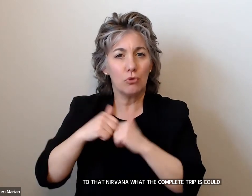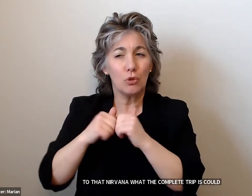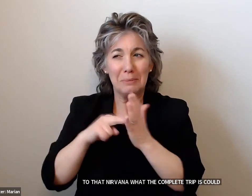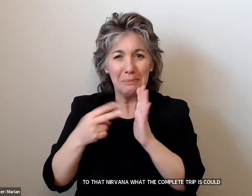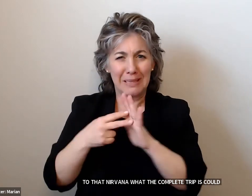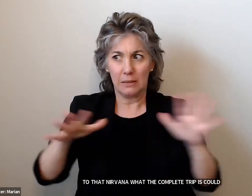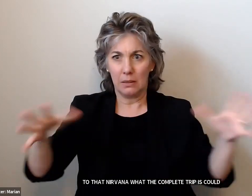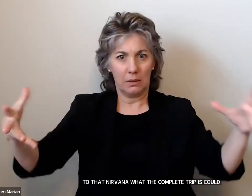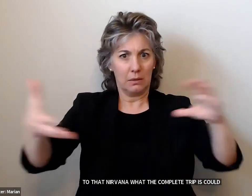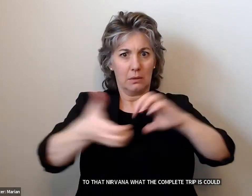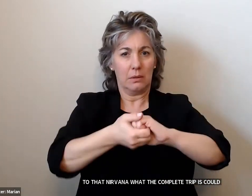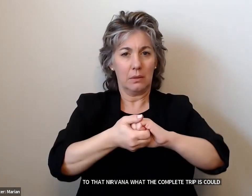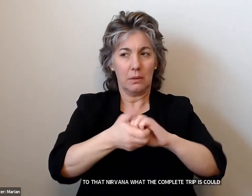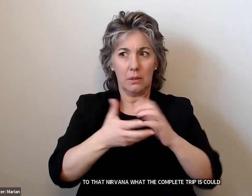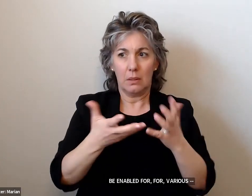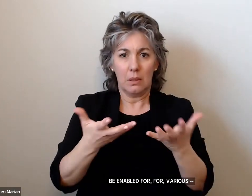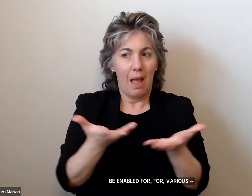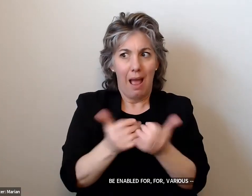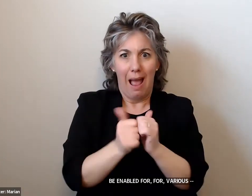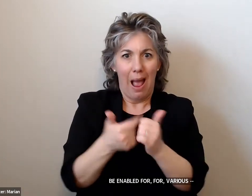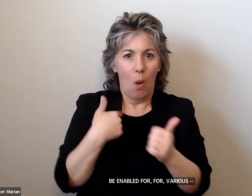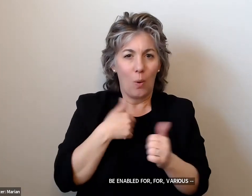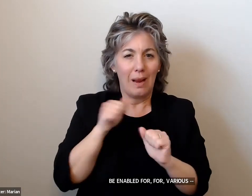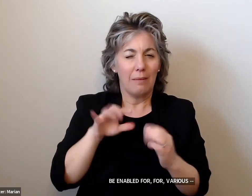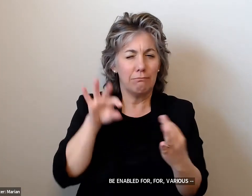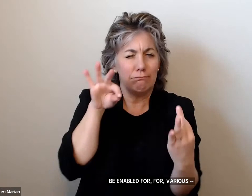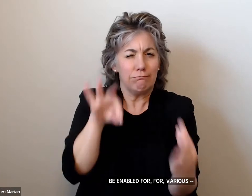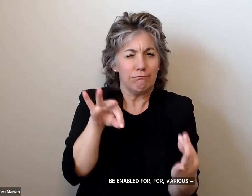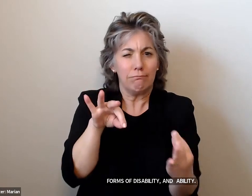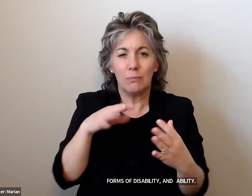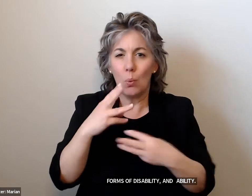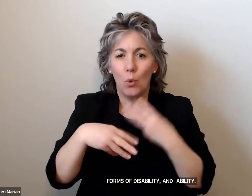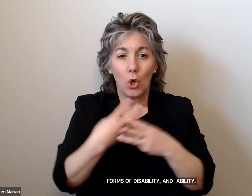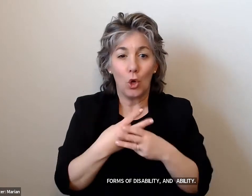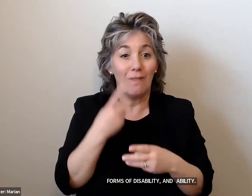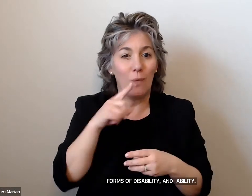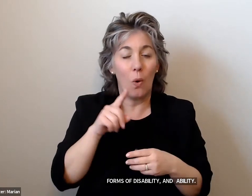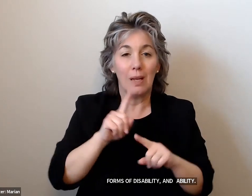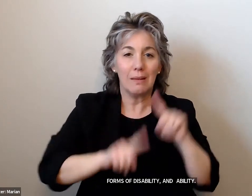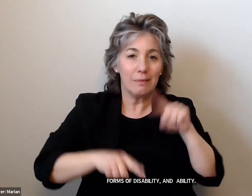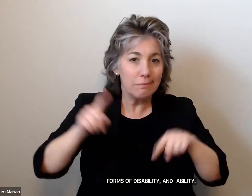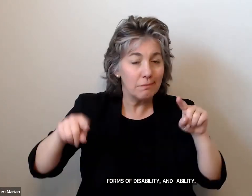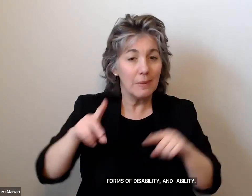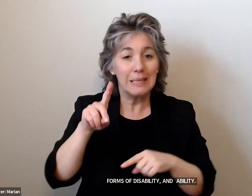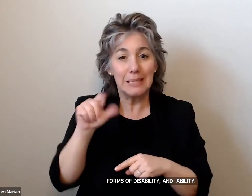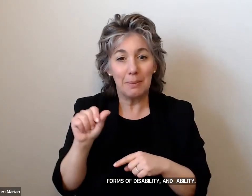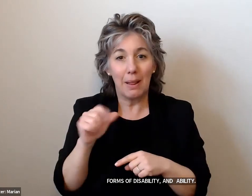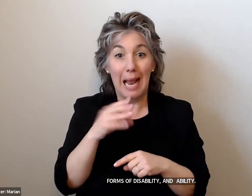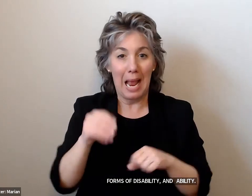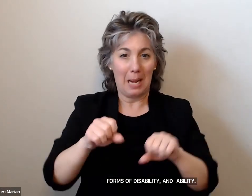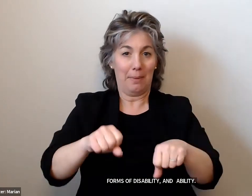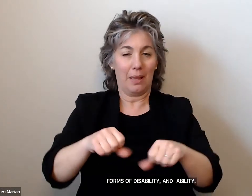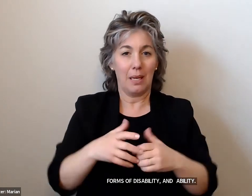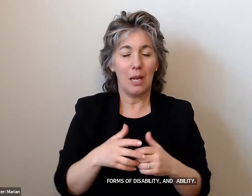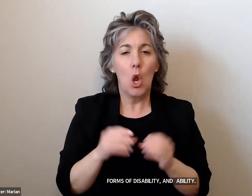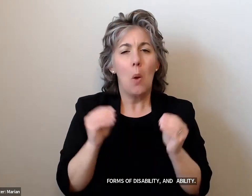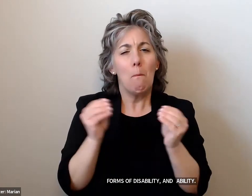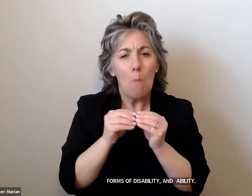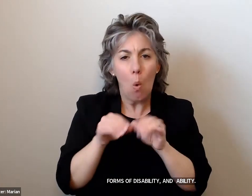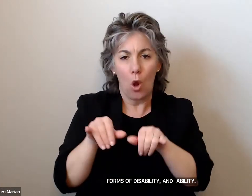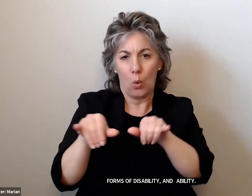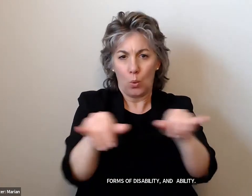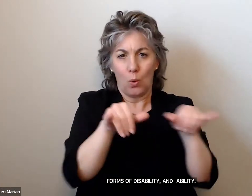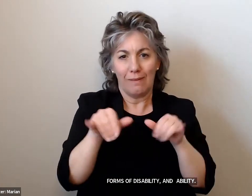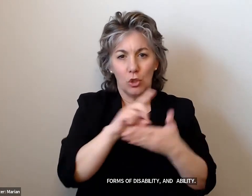forms of disability and ability. Something that, quite frankly, moves more towards universal design